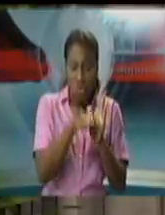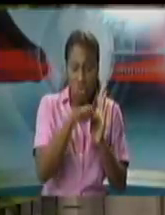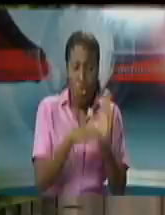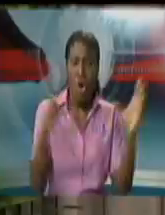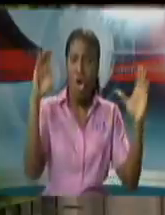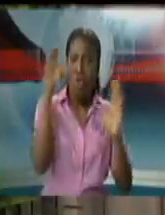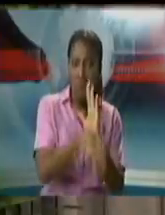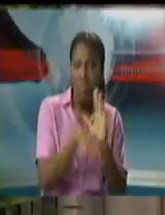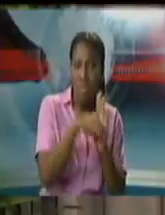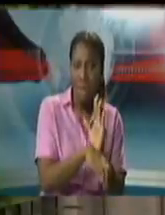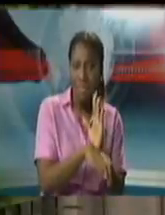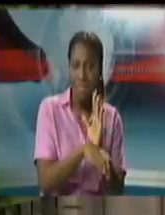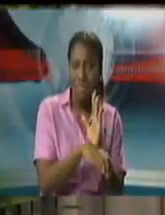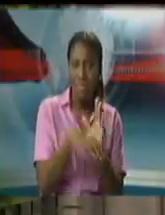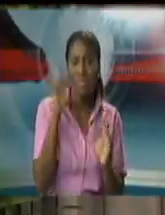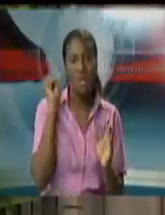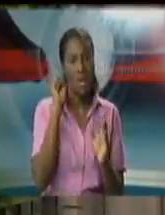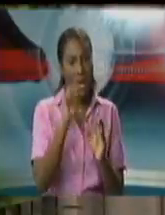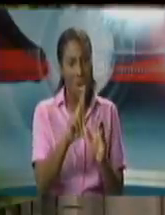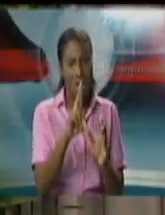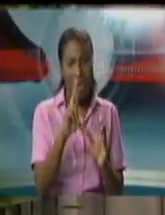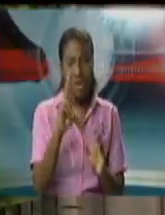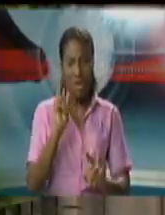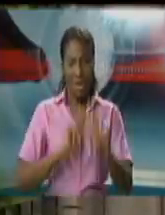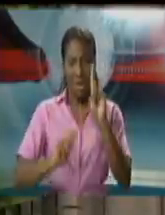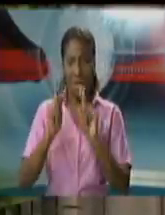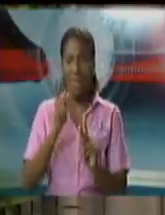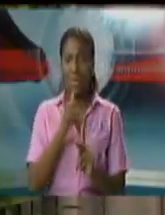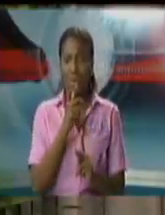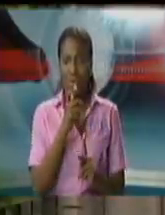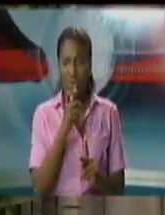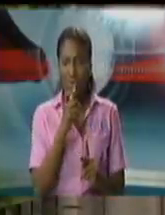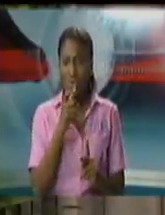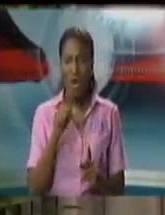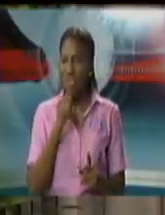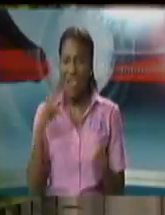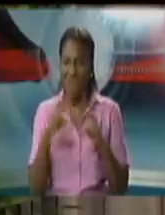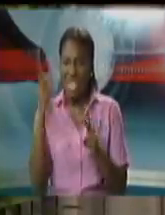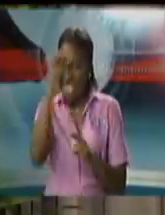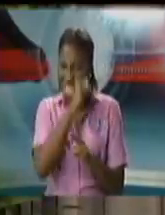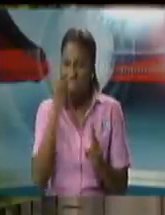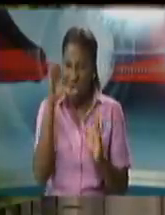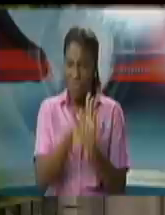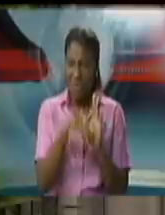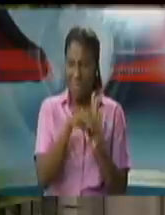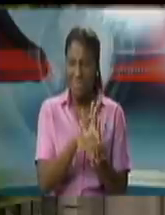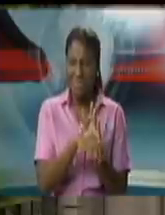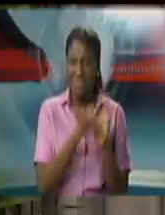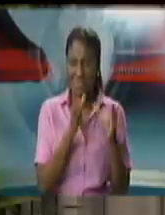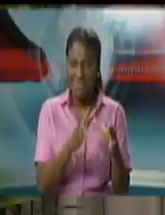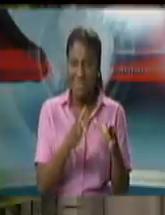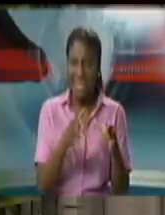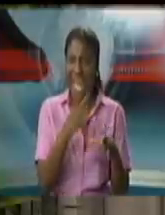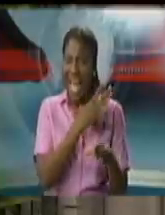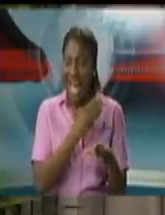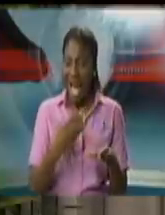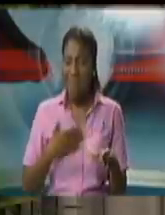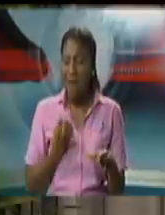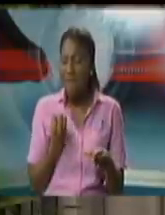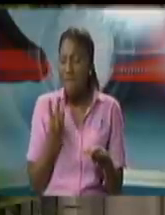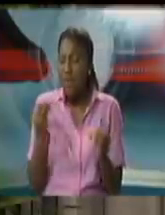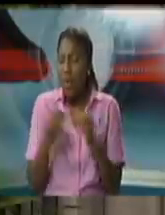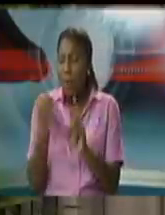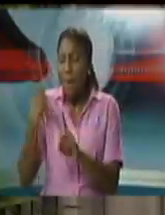indictable matters that are tried summarily in other words they're less serious matters and people who have a matter of months to run into the system